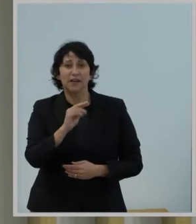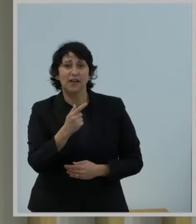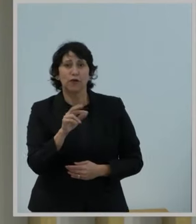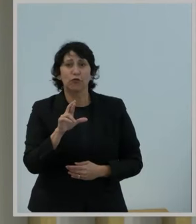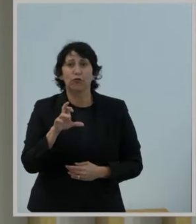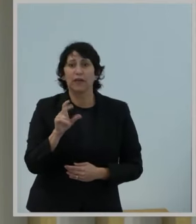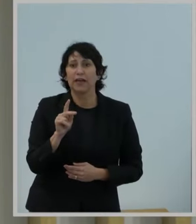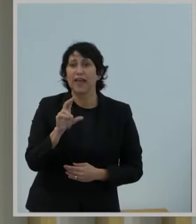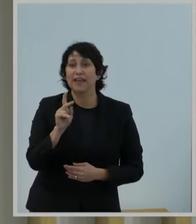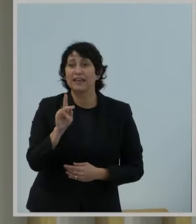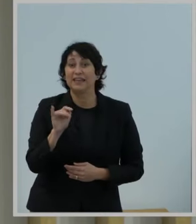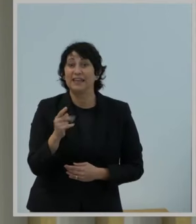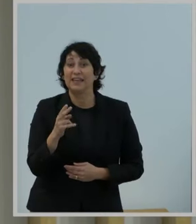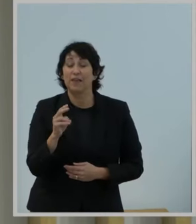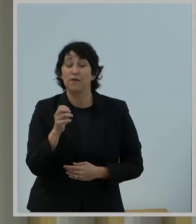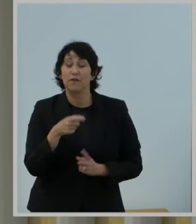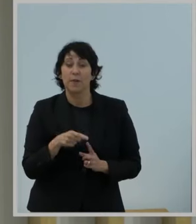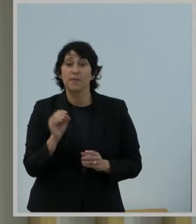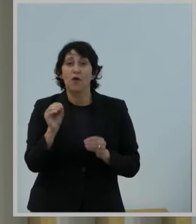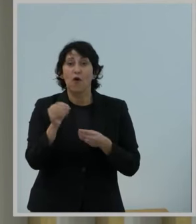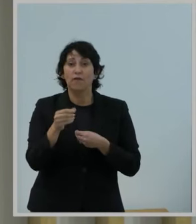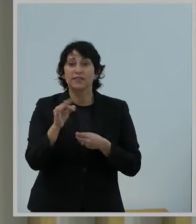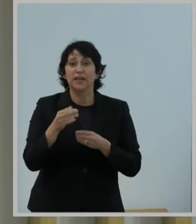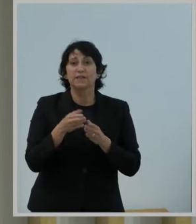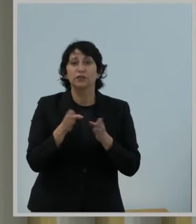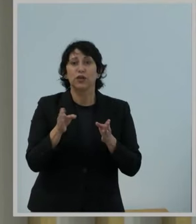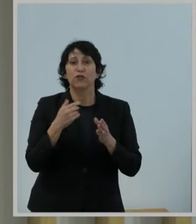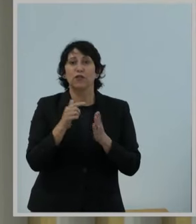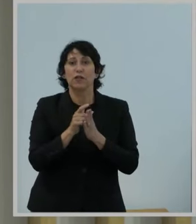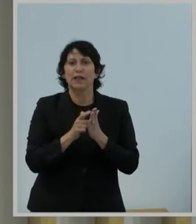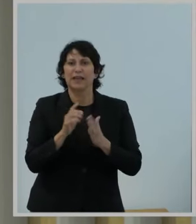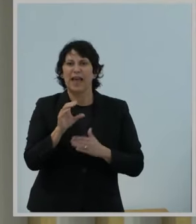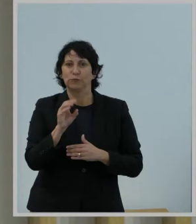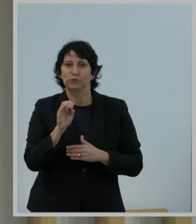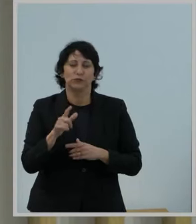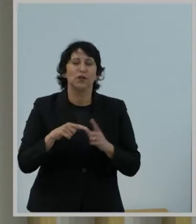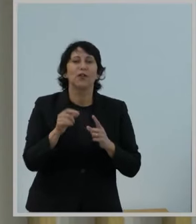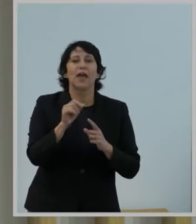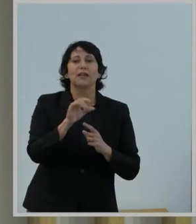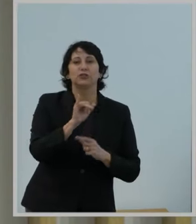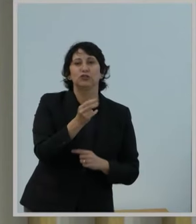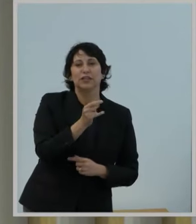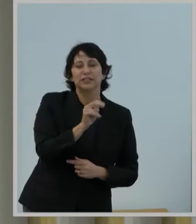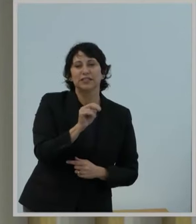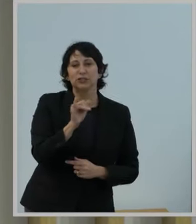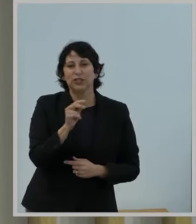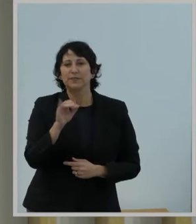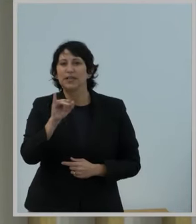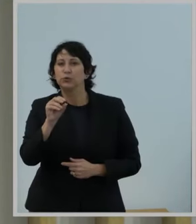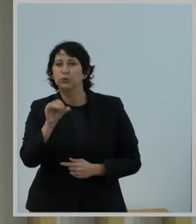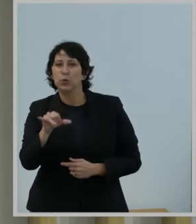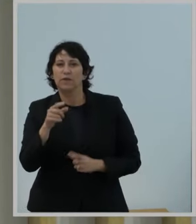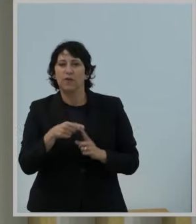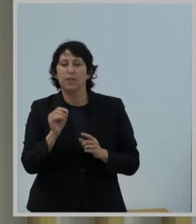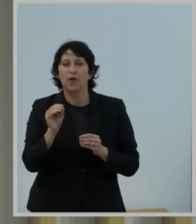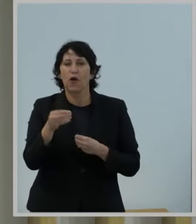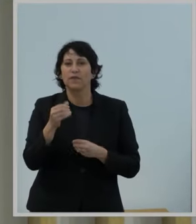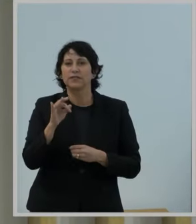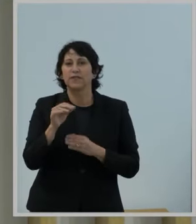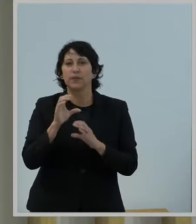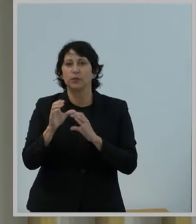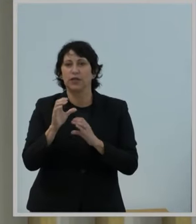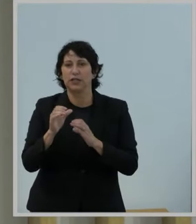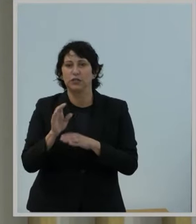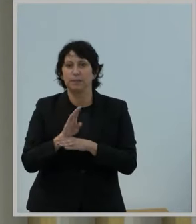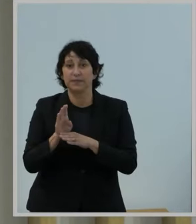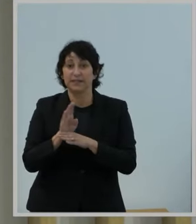Rick Mallon, and Keith McCrickard from the Office of General Counsel. And Mike Gusso, Jocelyn James, and Joy Ragsdale from the Office of Communications